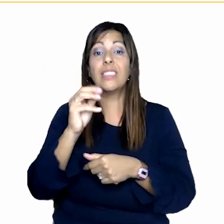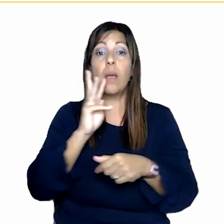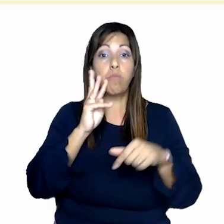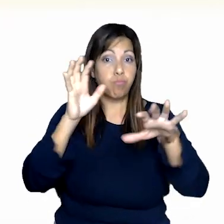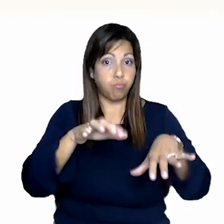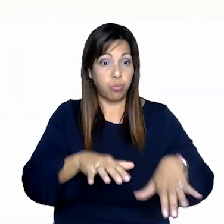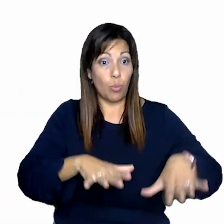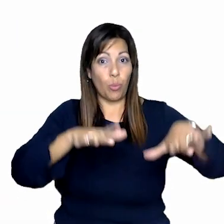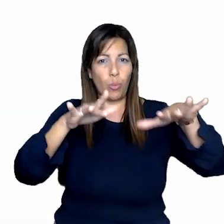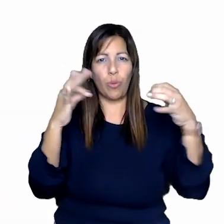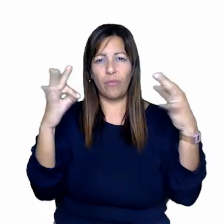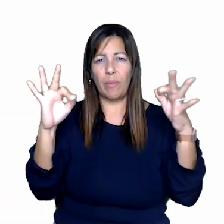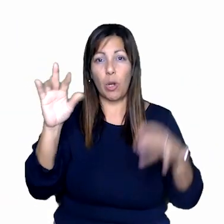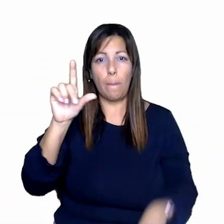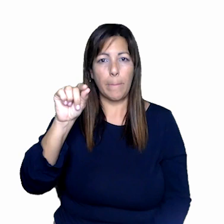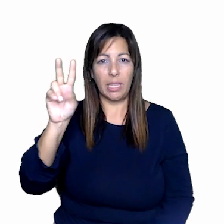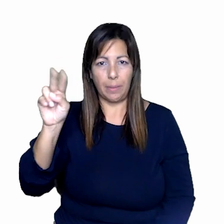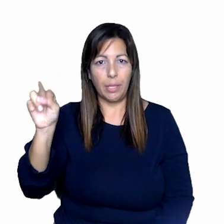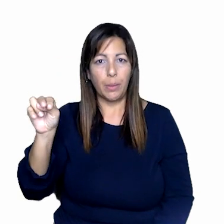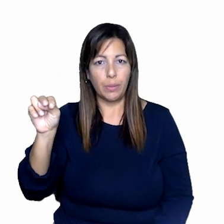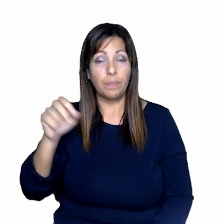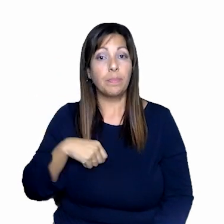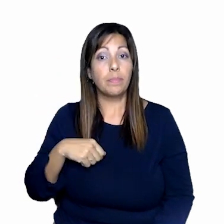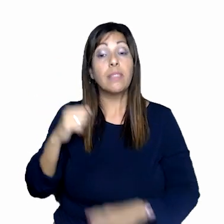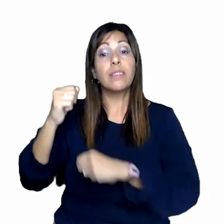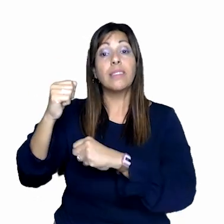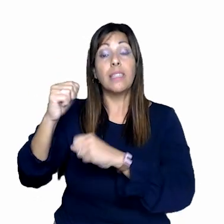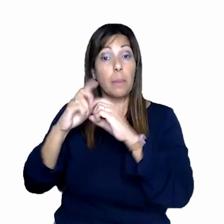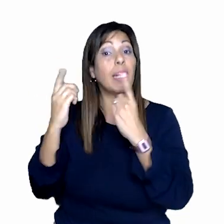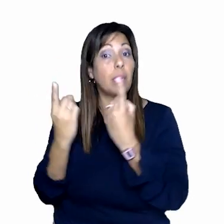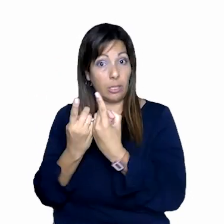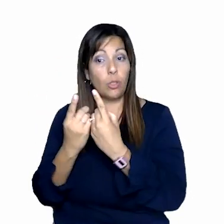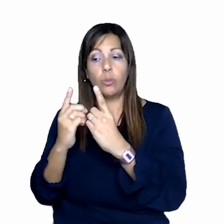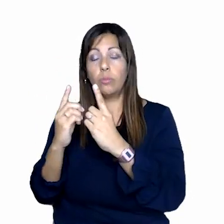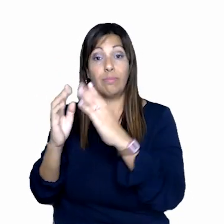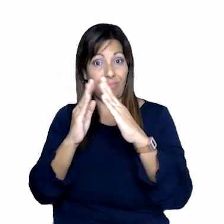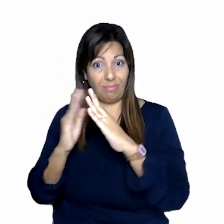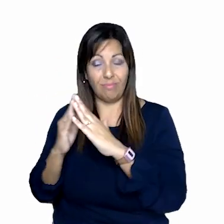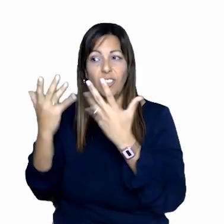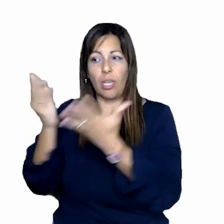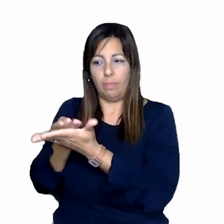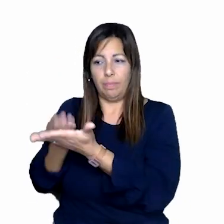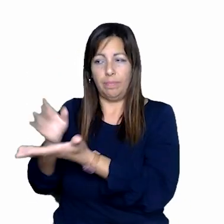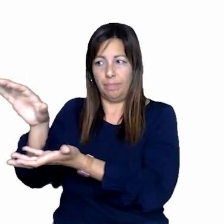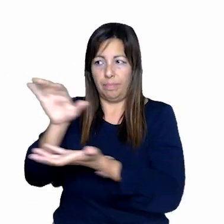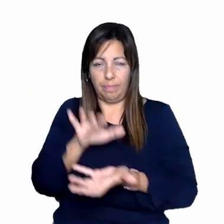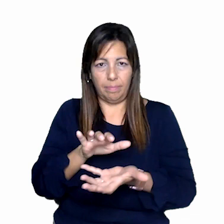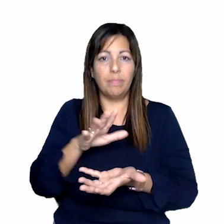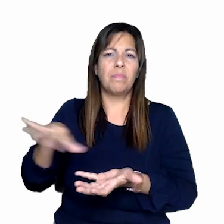Hurricane Fiona. In response to these challenges, the Puerto Rico Department of Housing has been allocated crucial funds of around